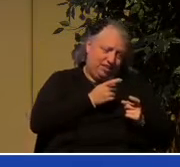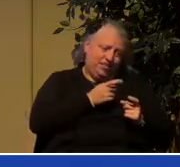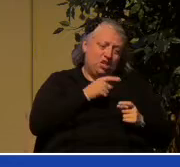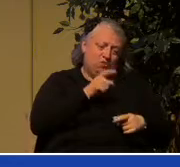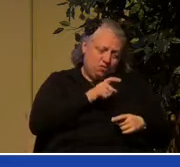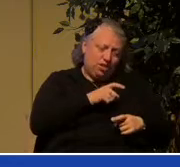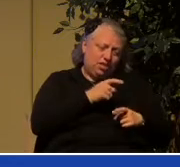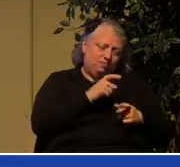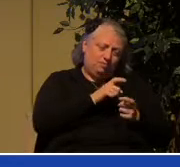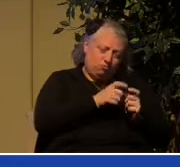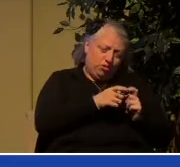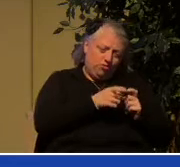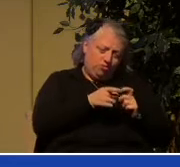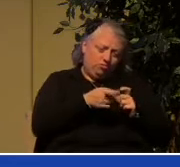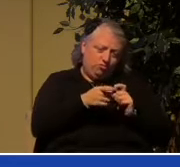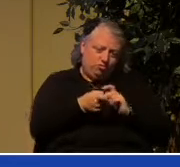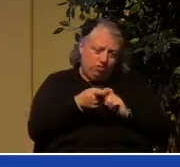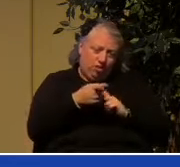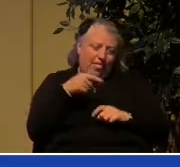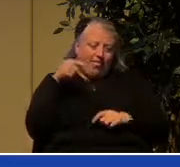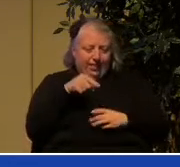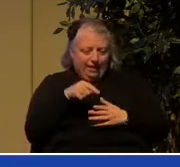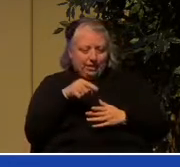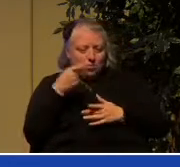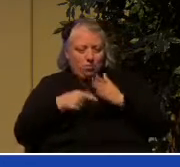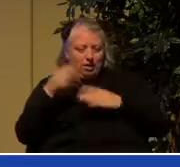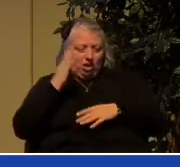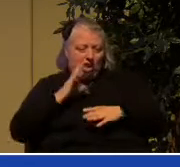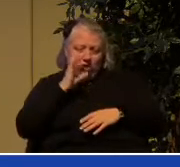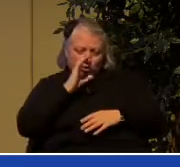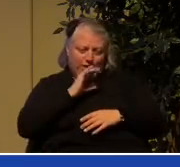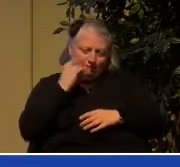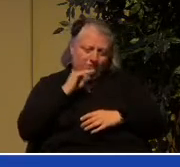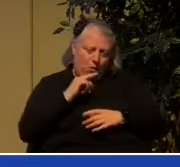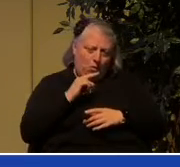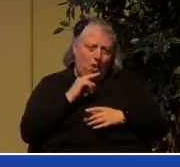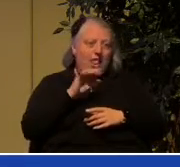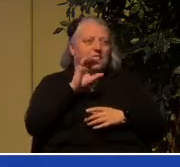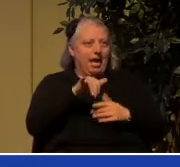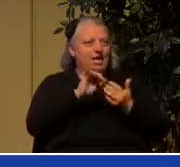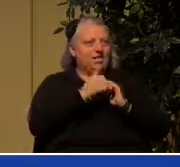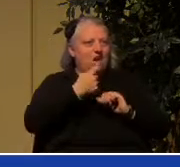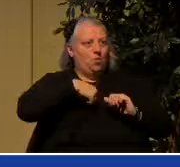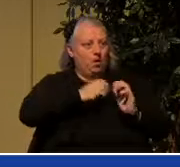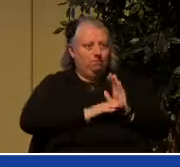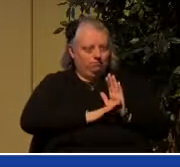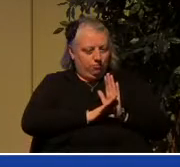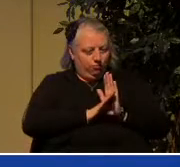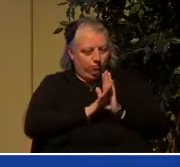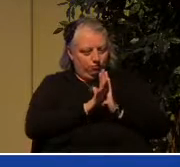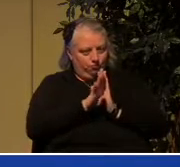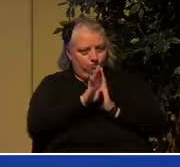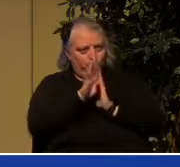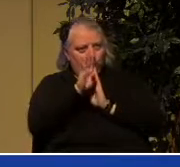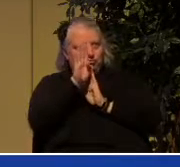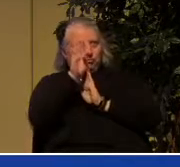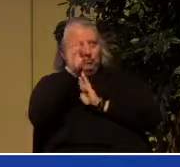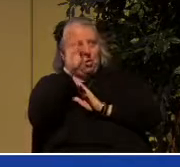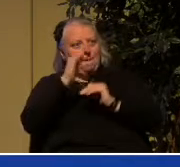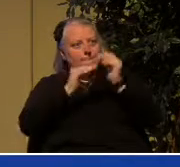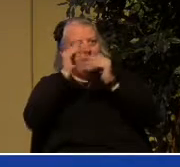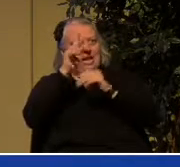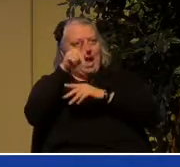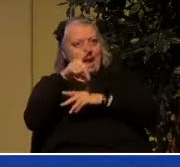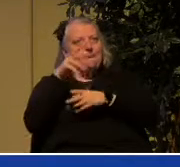for and that's how we're built up in the most holy faith James talks about it he